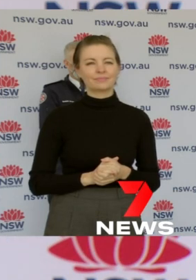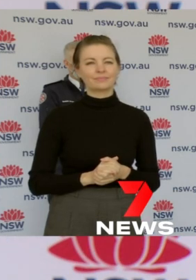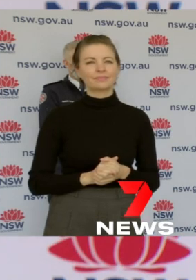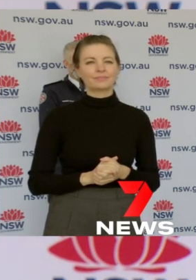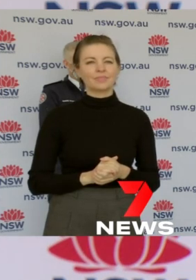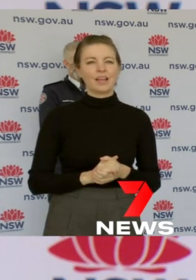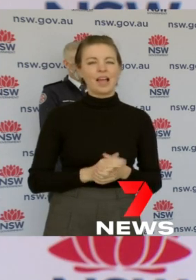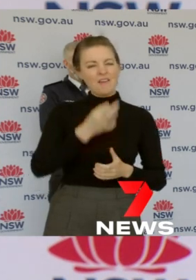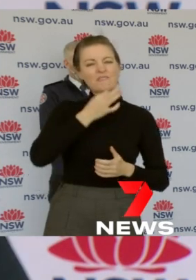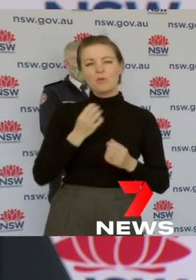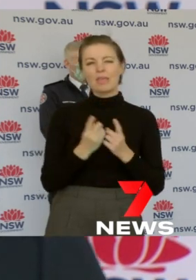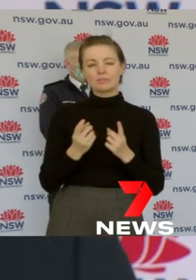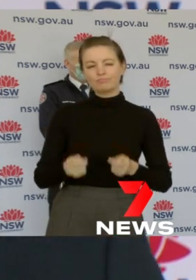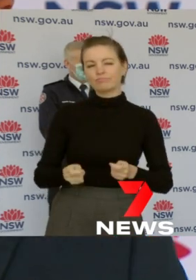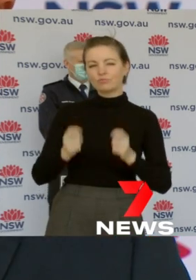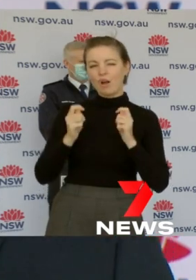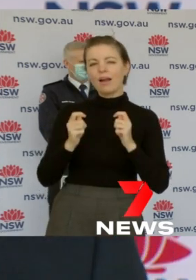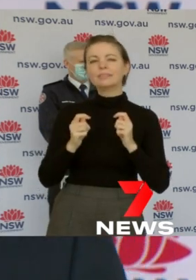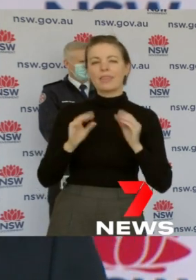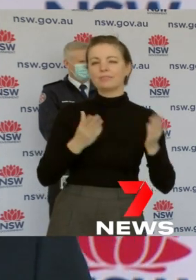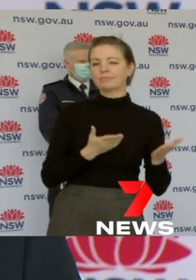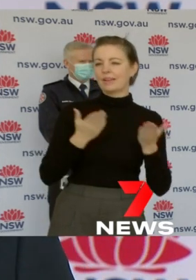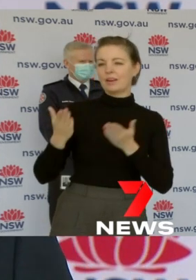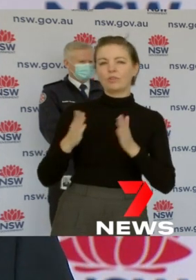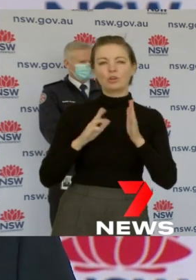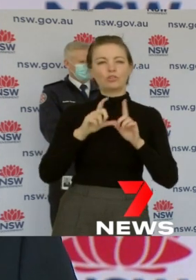to Dr McAnulty.